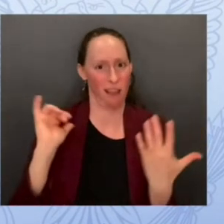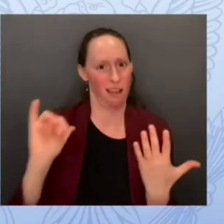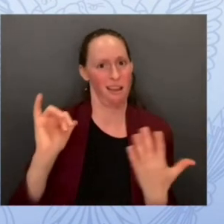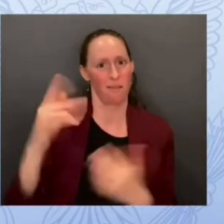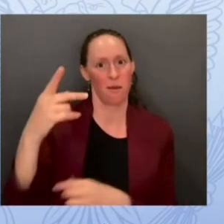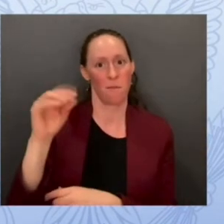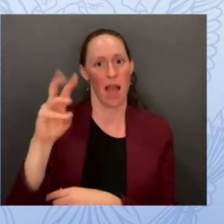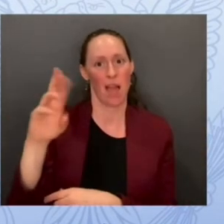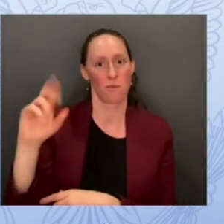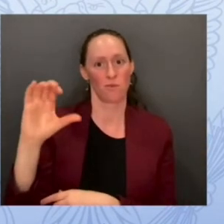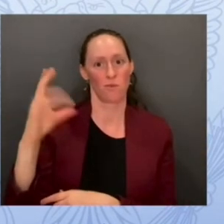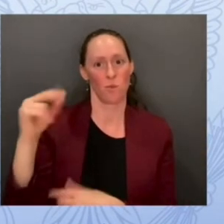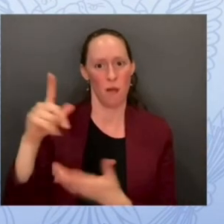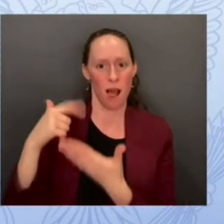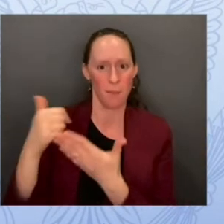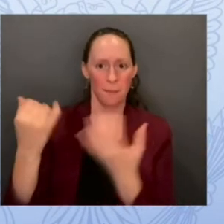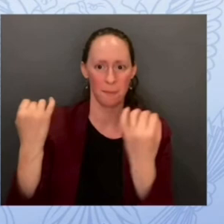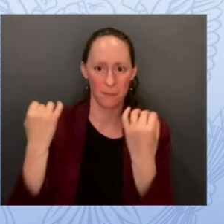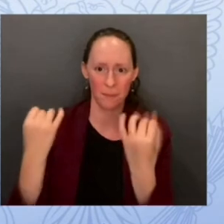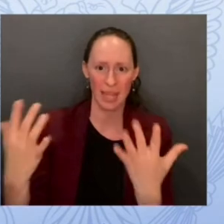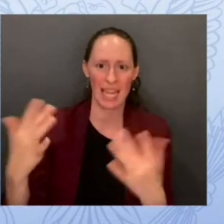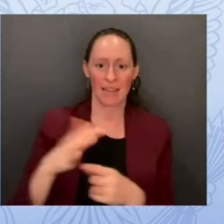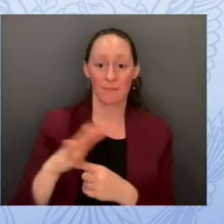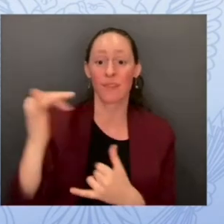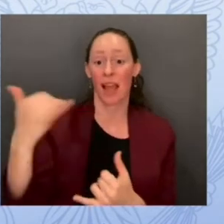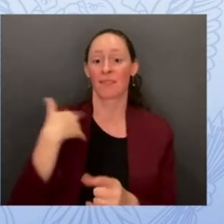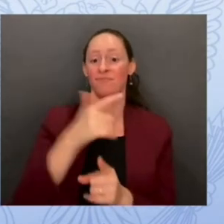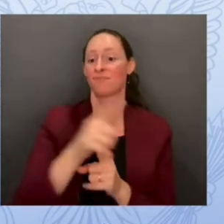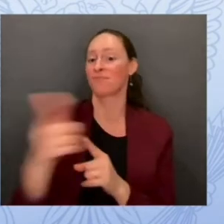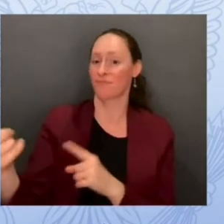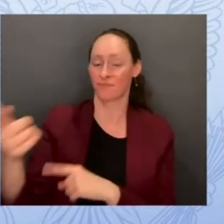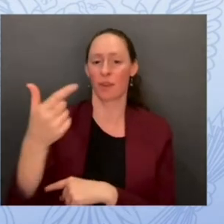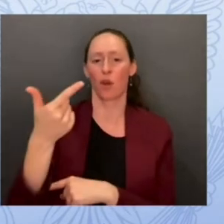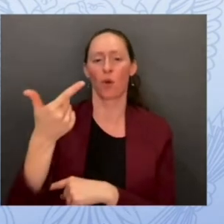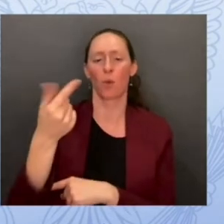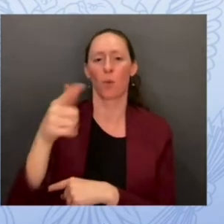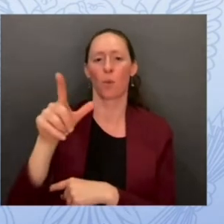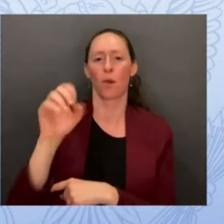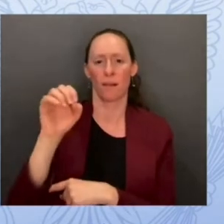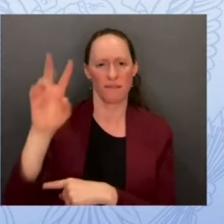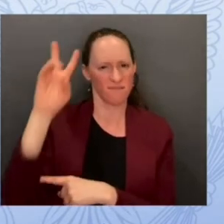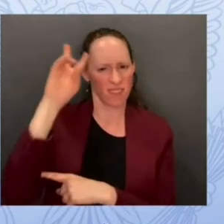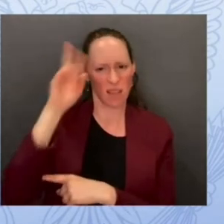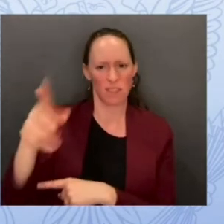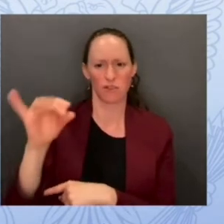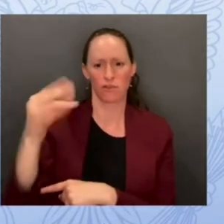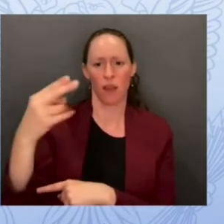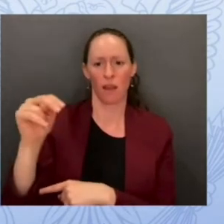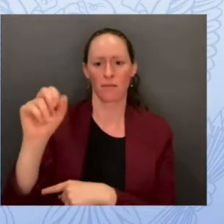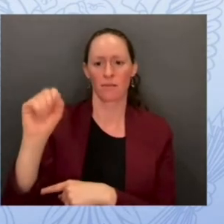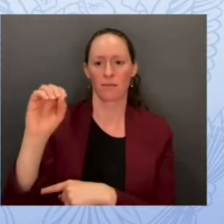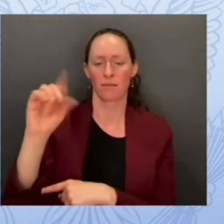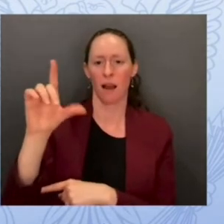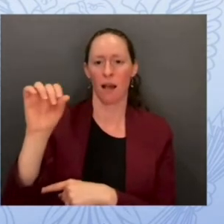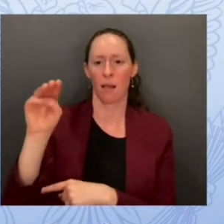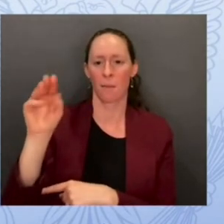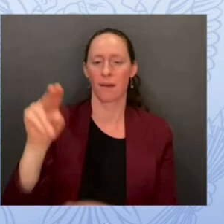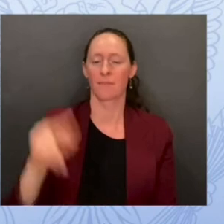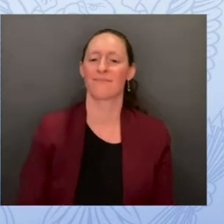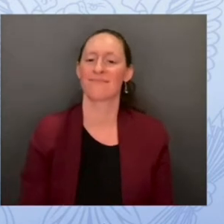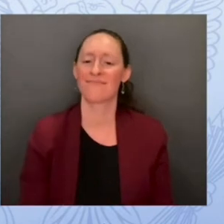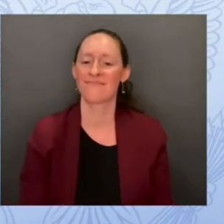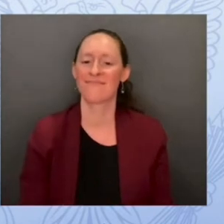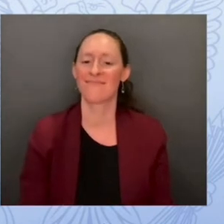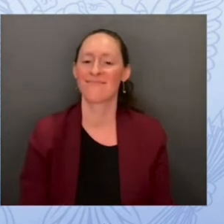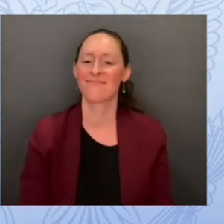google's vice president of chrome os and google for education john over to you thank you ann on behalf of google first of i'd like to say thank you